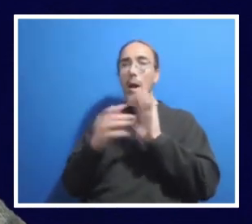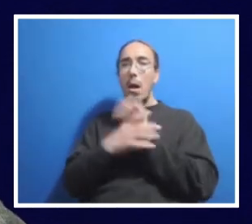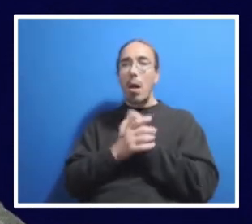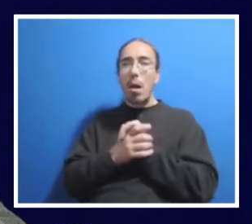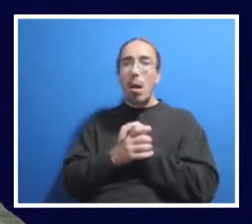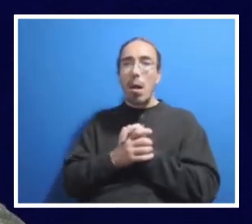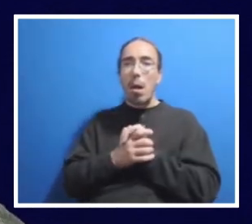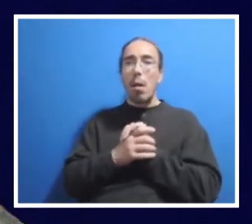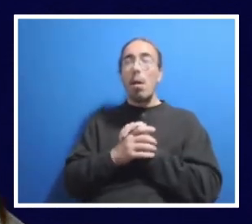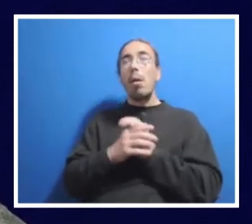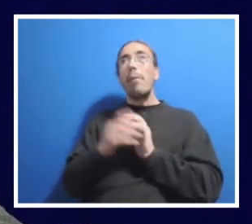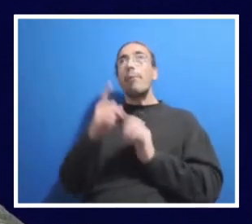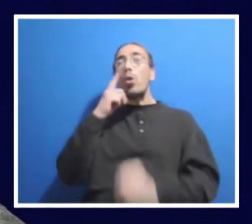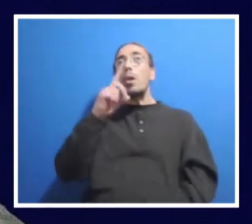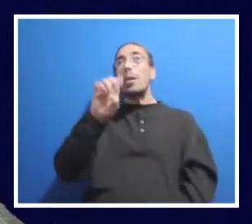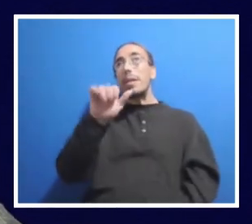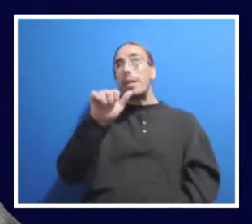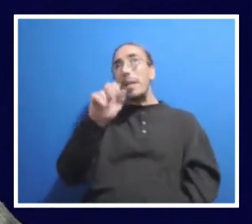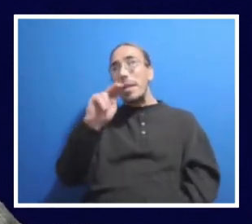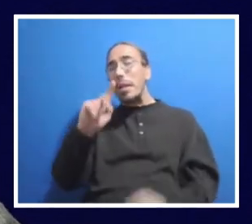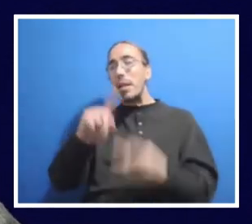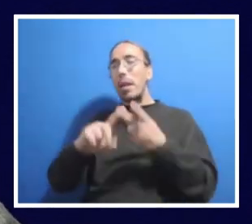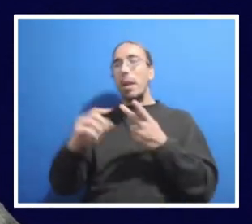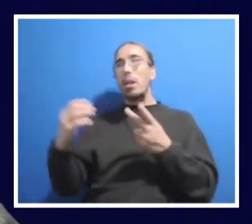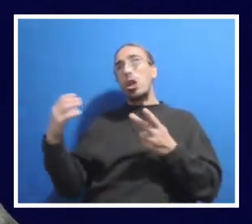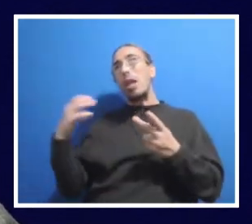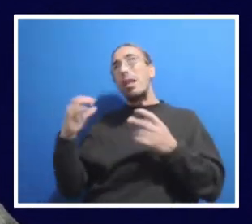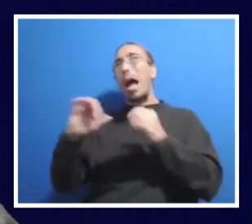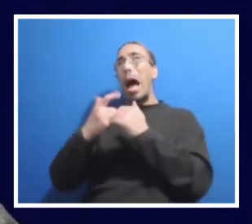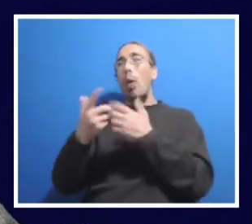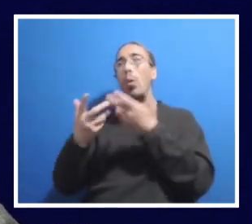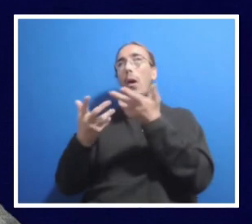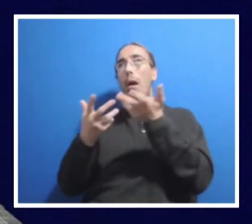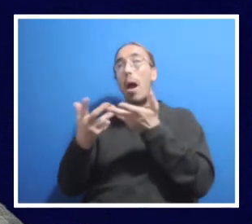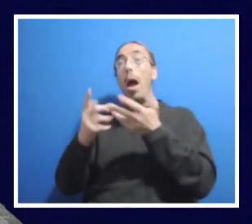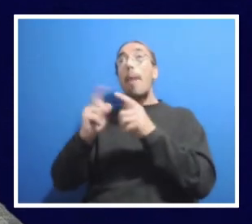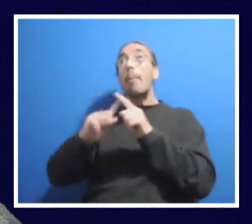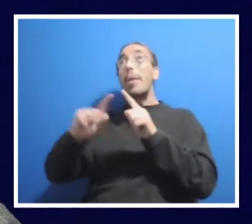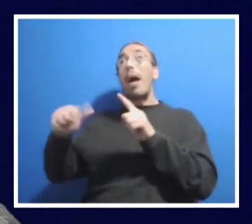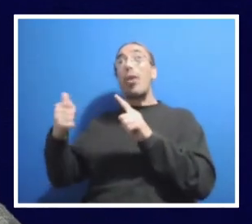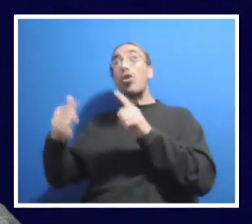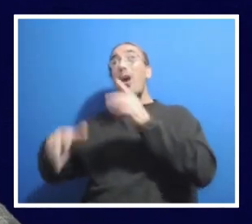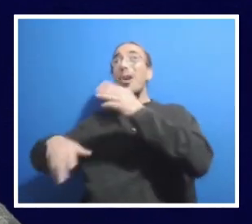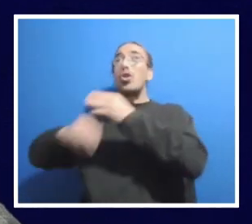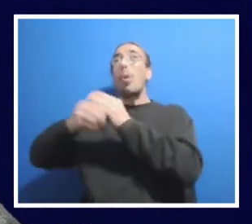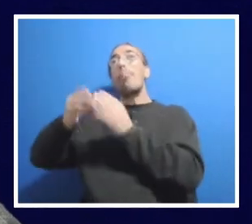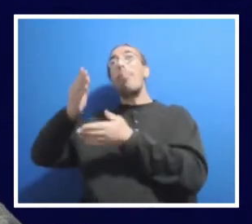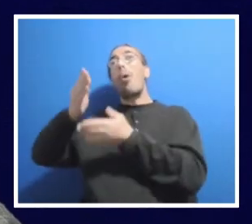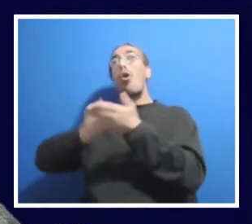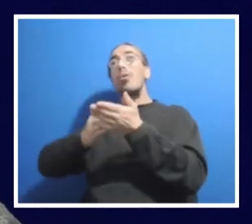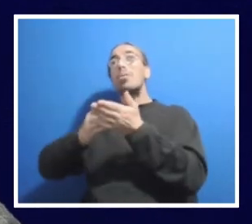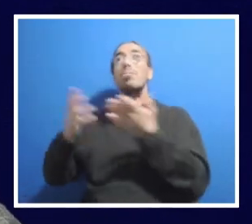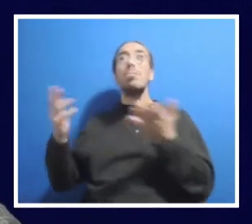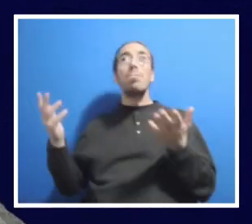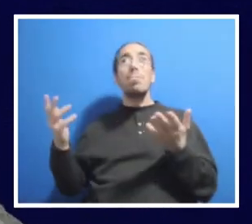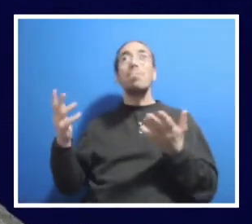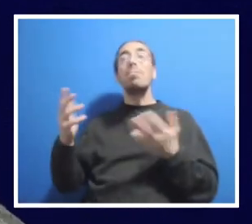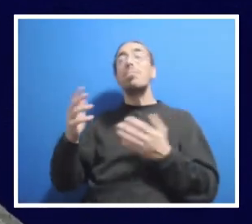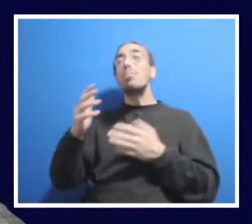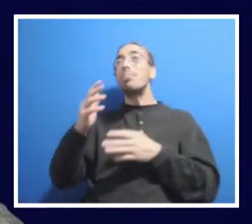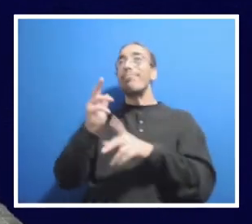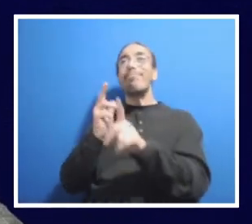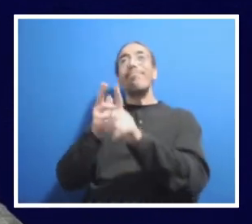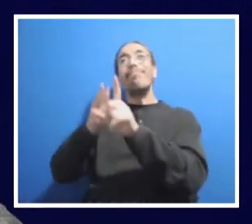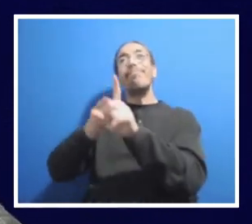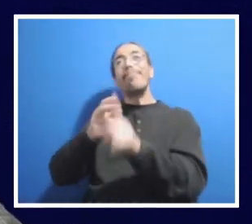deans and chancellors and how we're talking to them. I think the additional piece that we haven't mentioned yet is engagement with the faculty senate